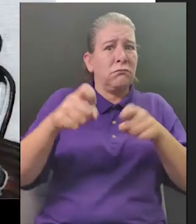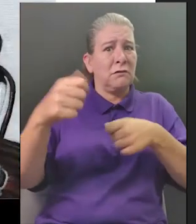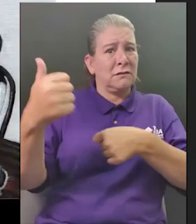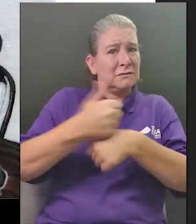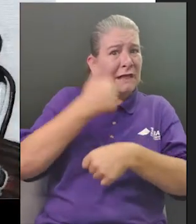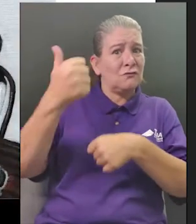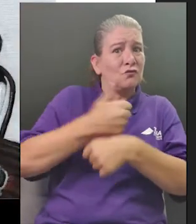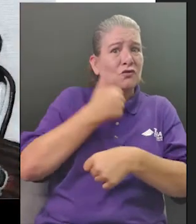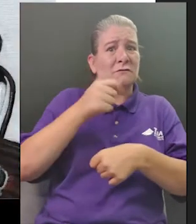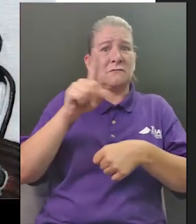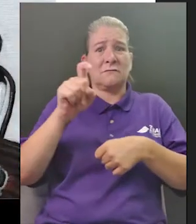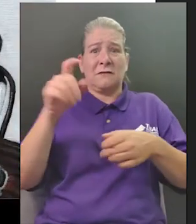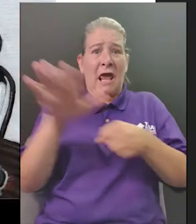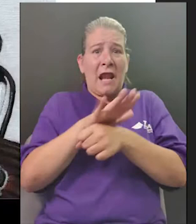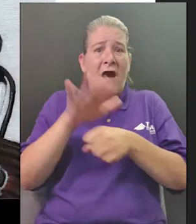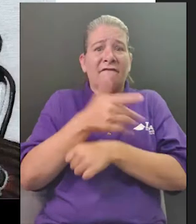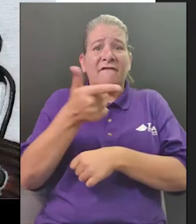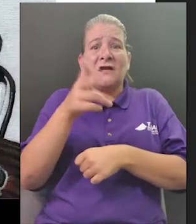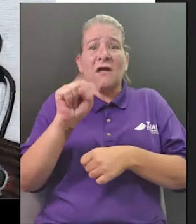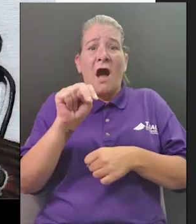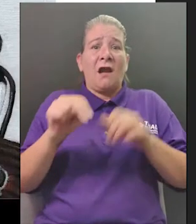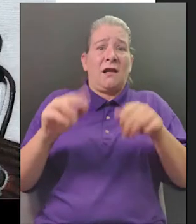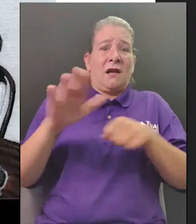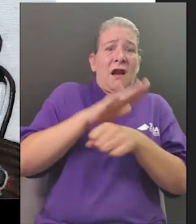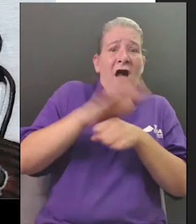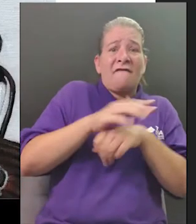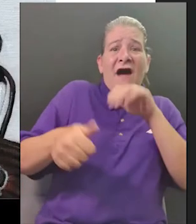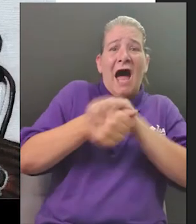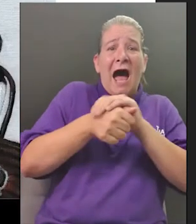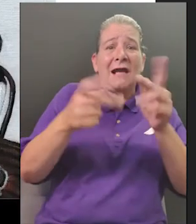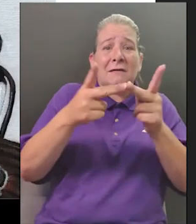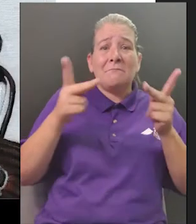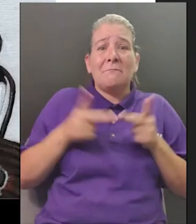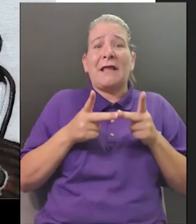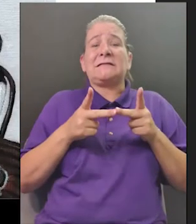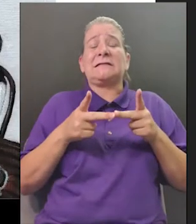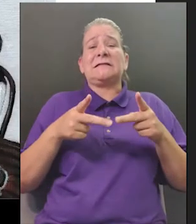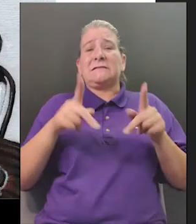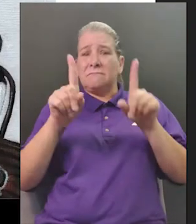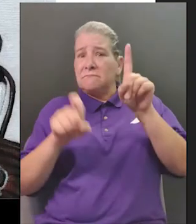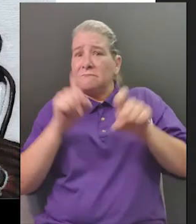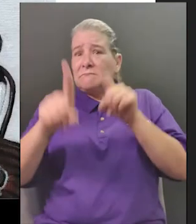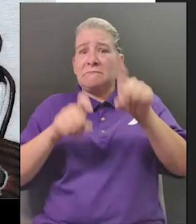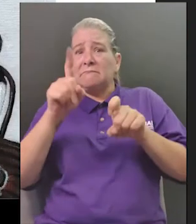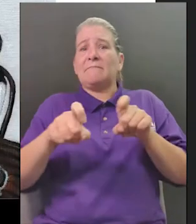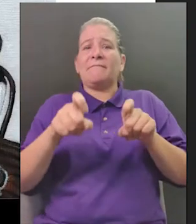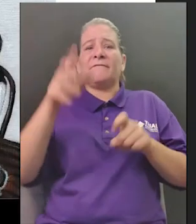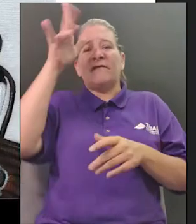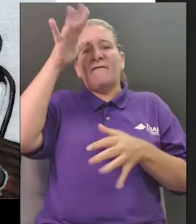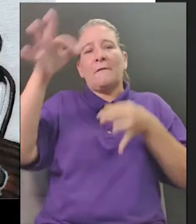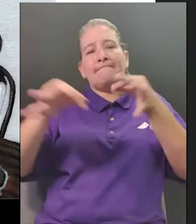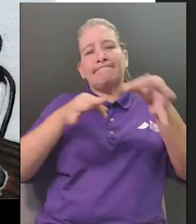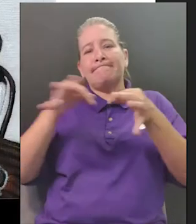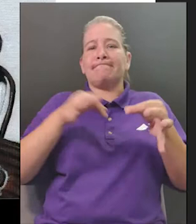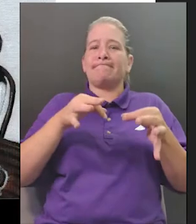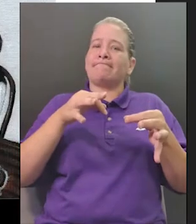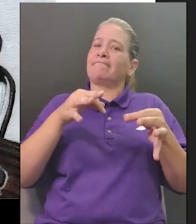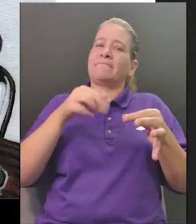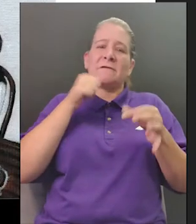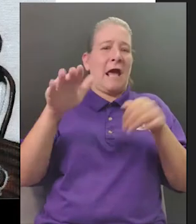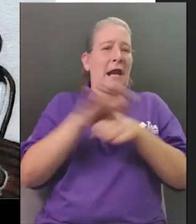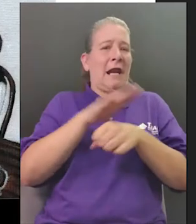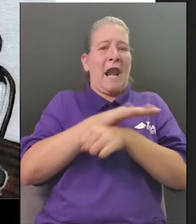are the supplies well hidden father was explaining that more hiding places needed to be found when